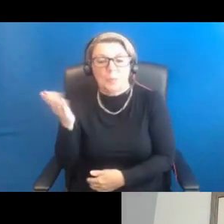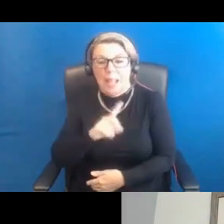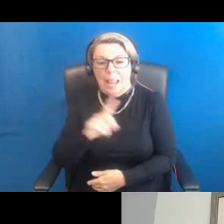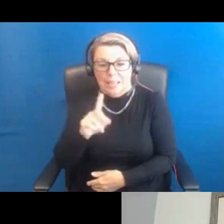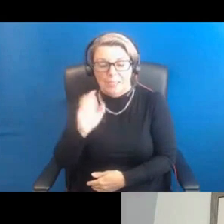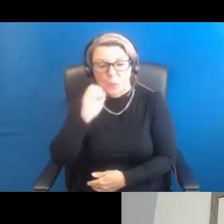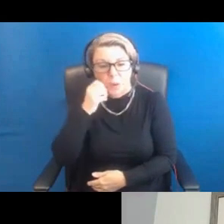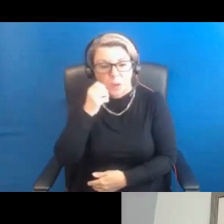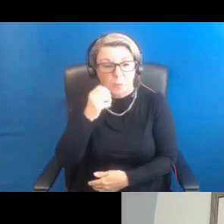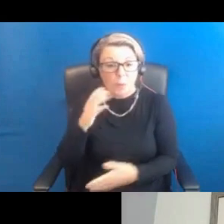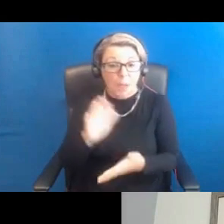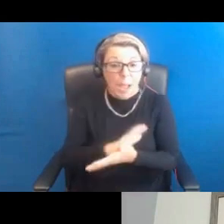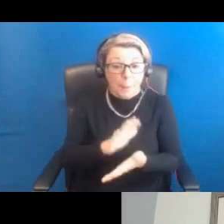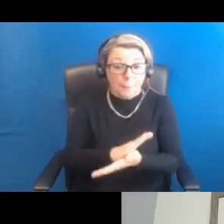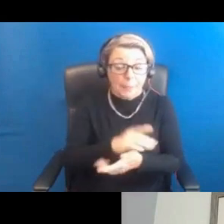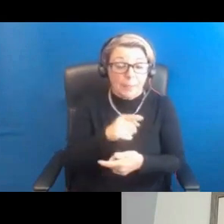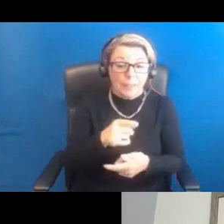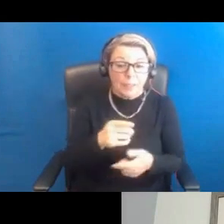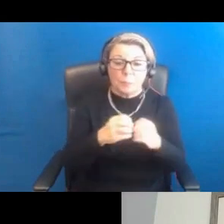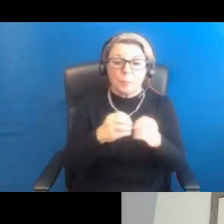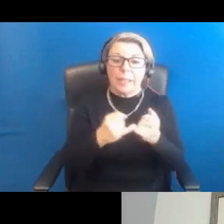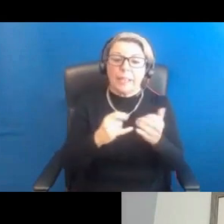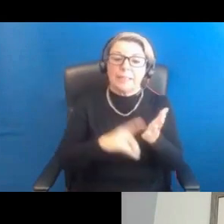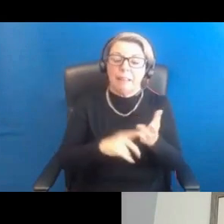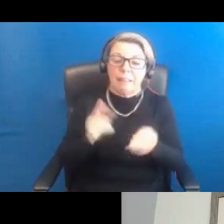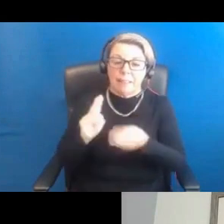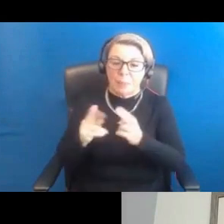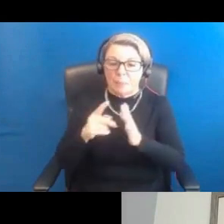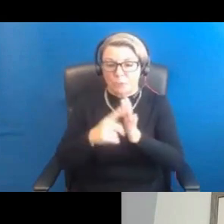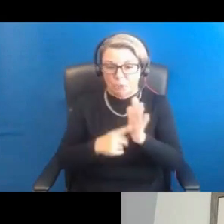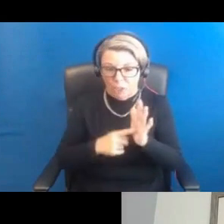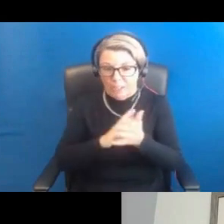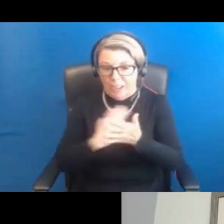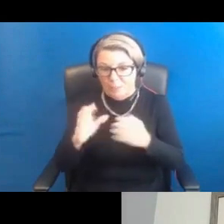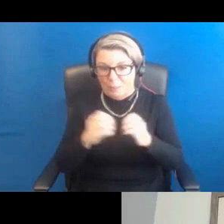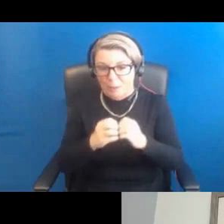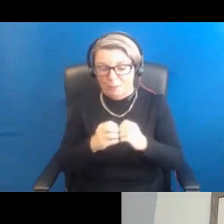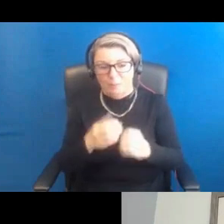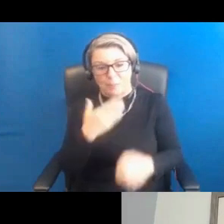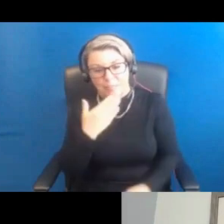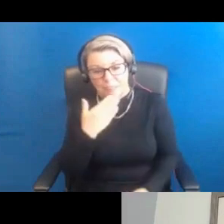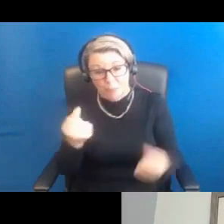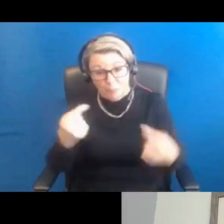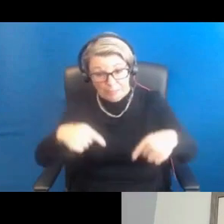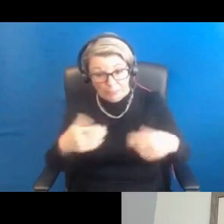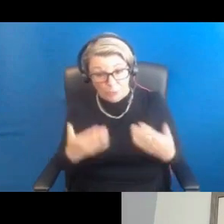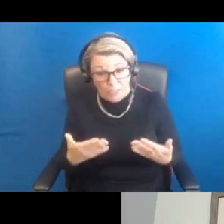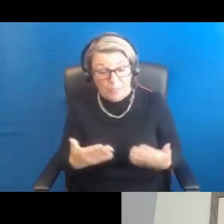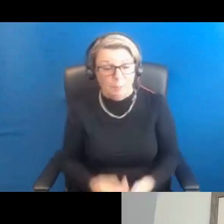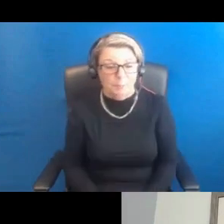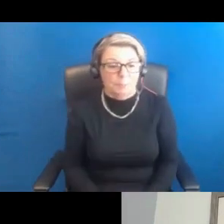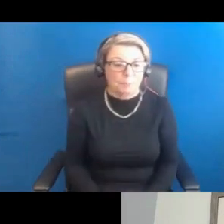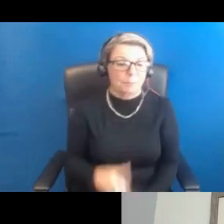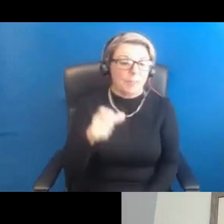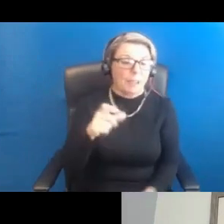to have our BSL interpreter, Jackie. Thanks so much, Jackie, for being with us today. And Claire